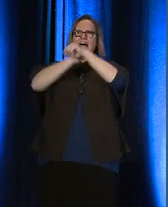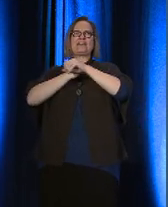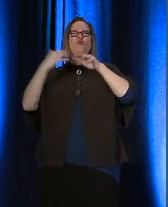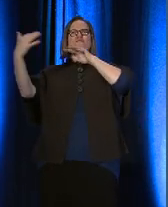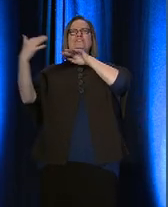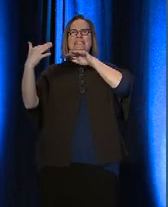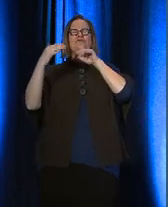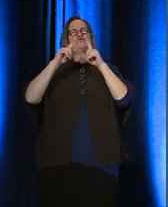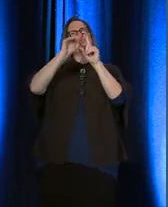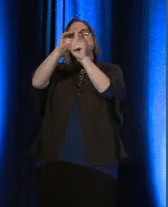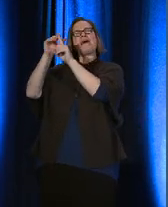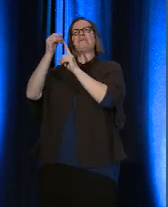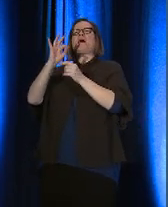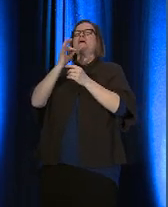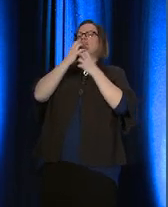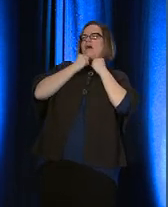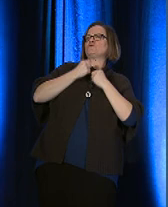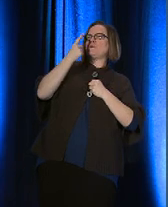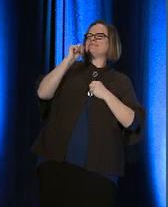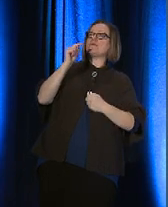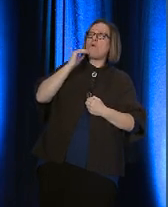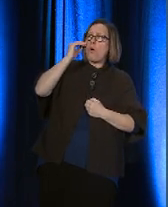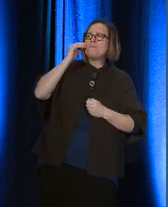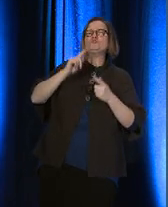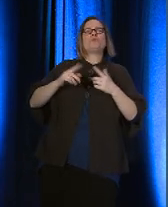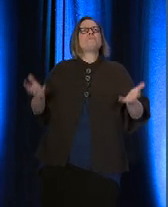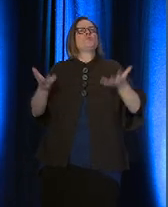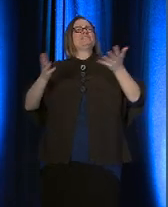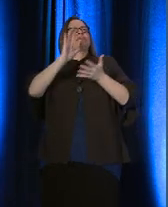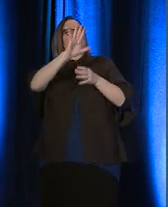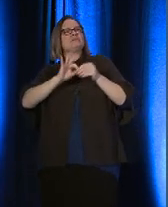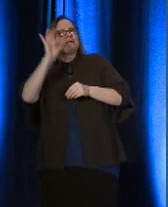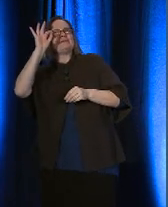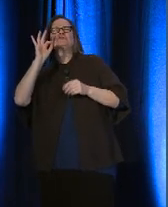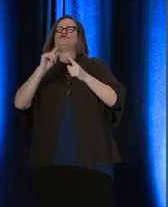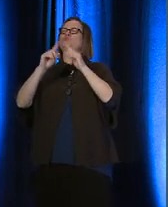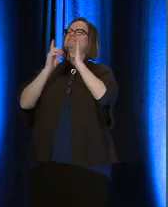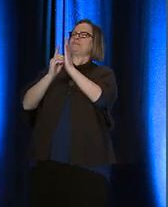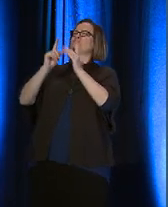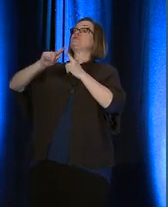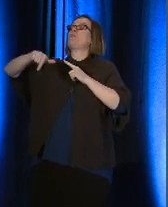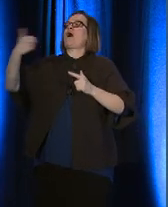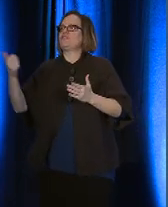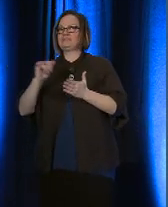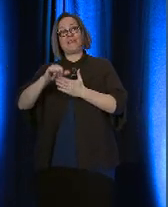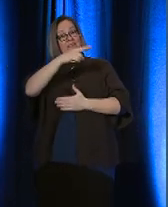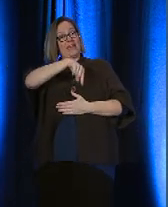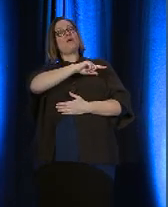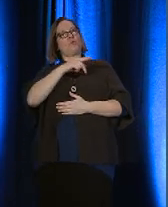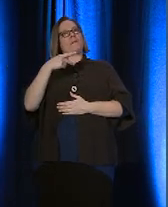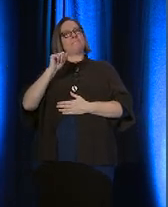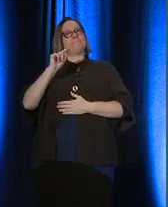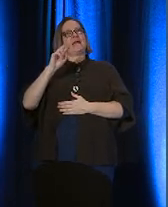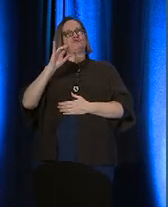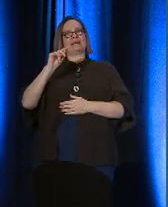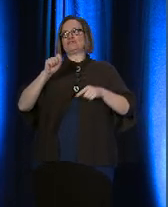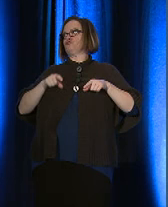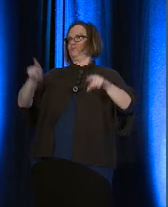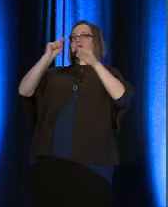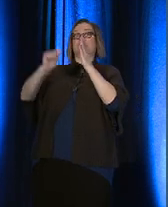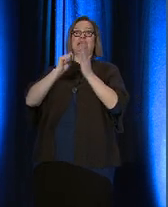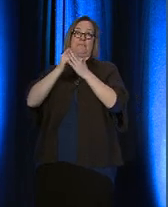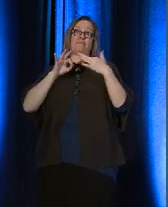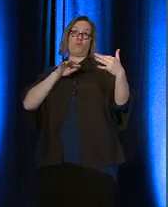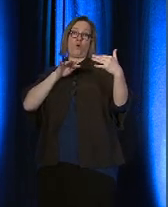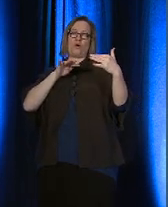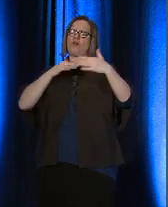loved ones at home, to boost their spirits, to demonstrate to others that they, too, were patriots in a time of war. Over the